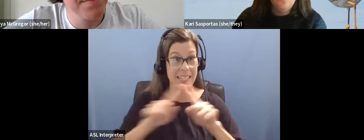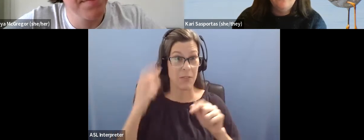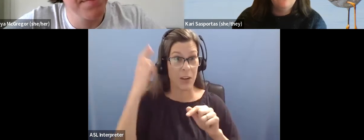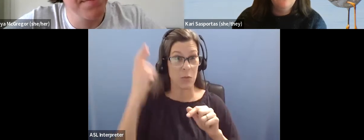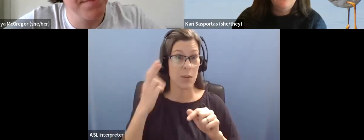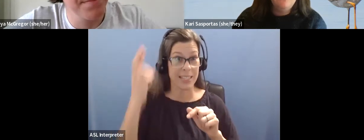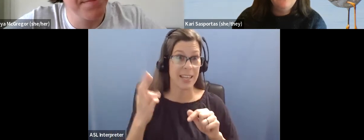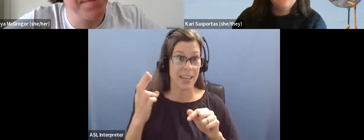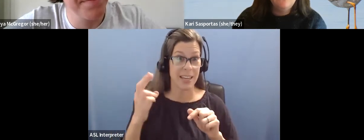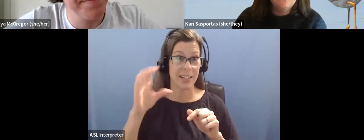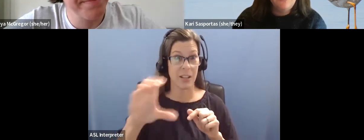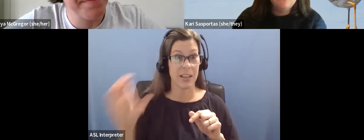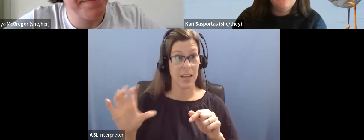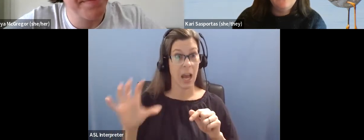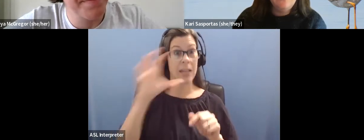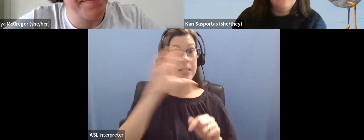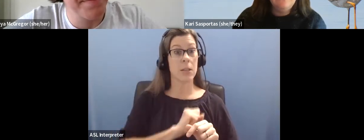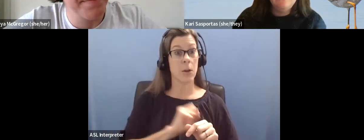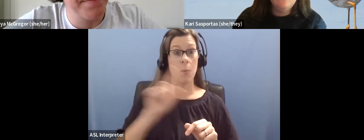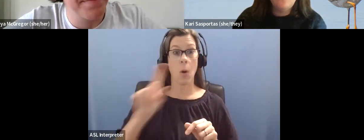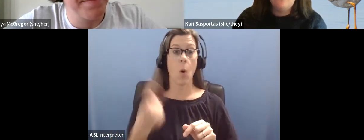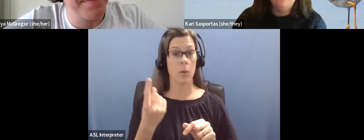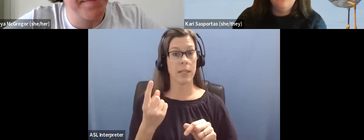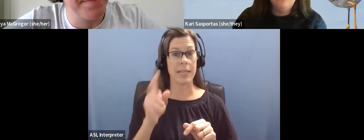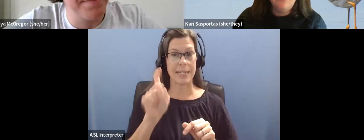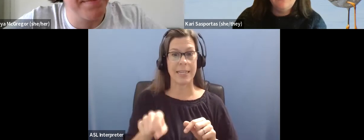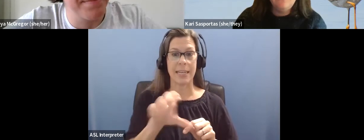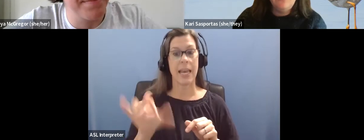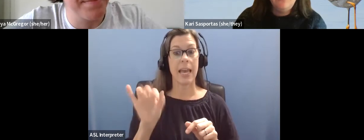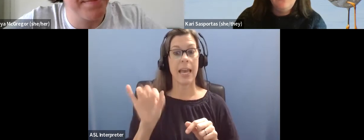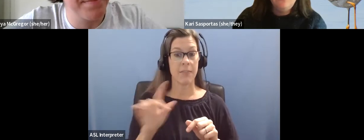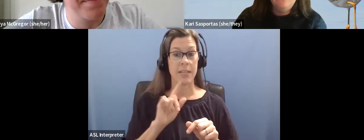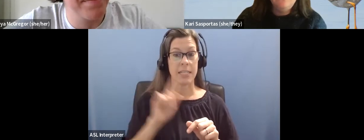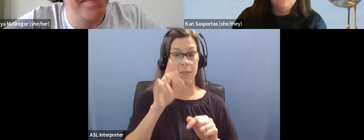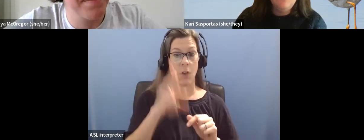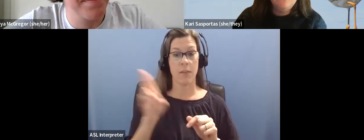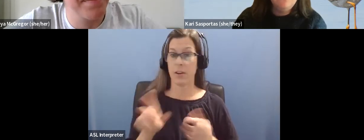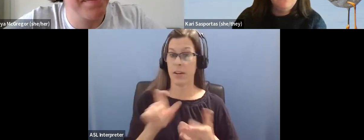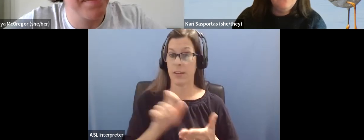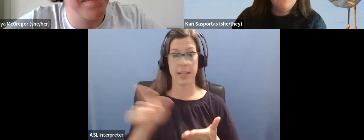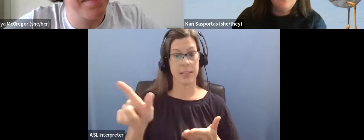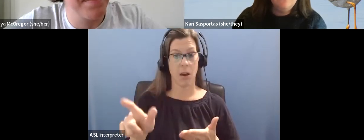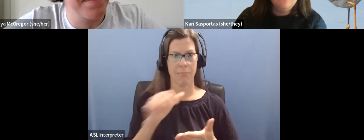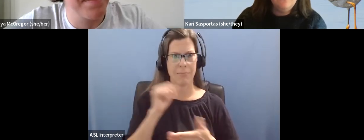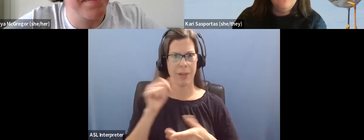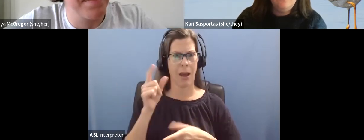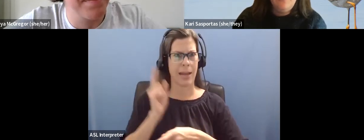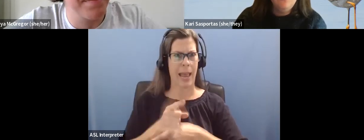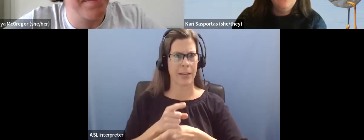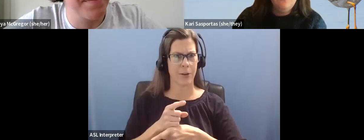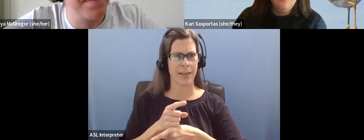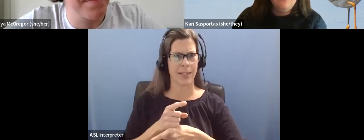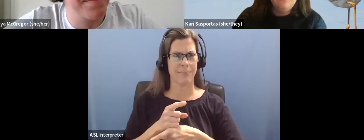just one group of people needs closed captions is probably not accurate and dismisses the experience of